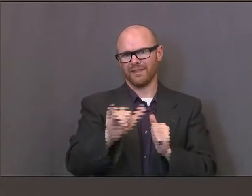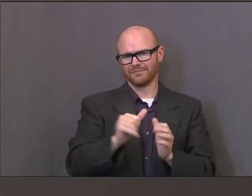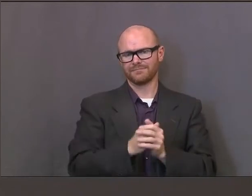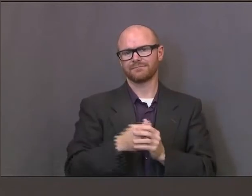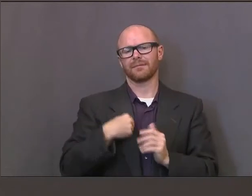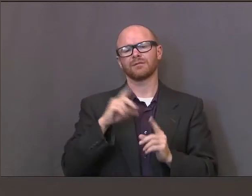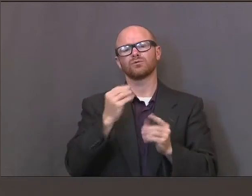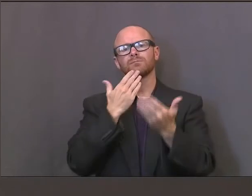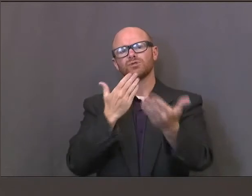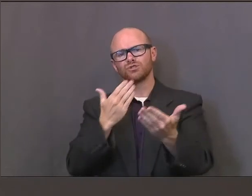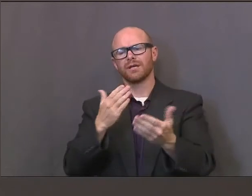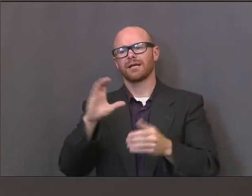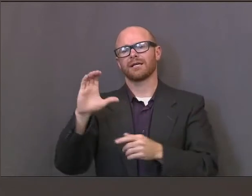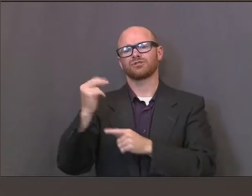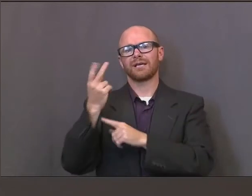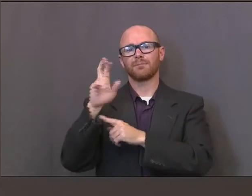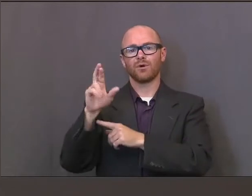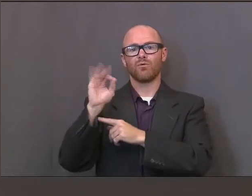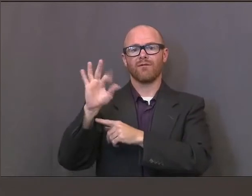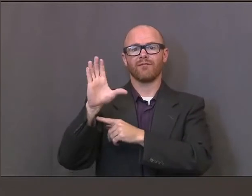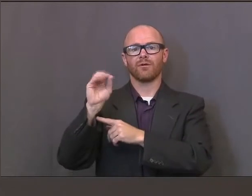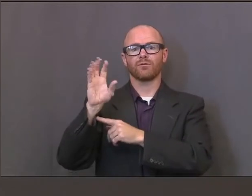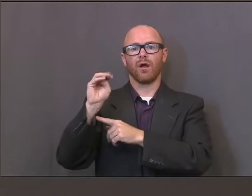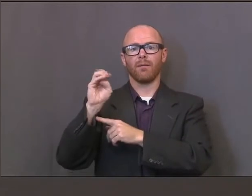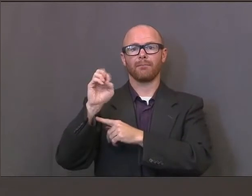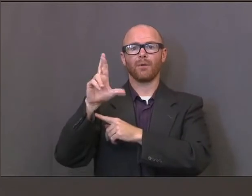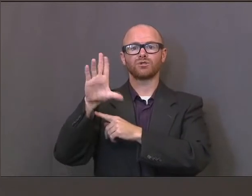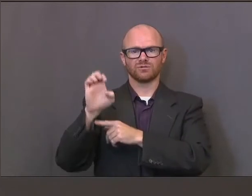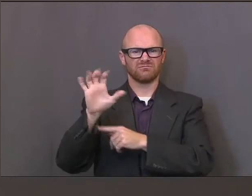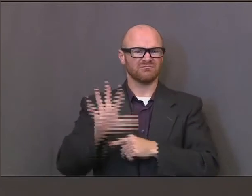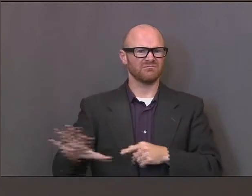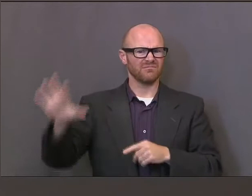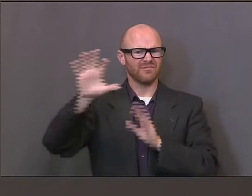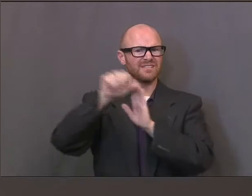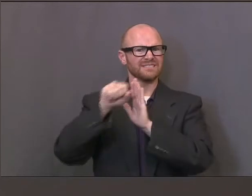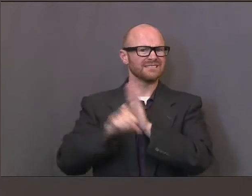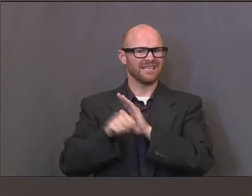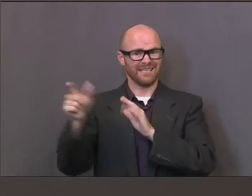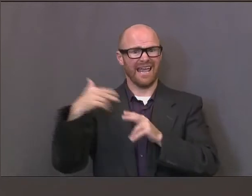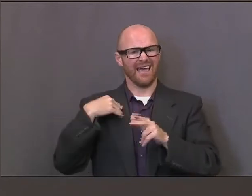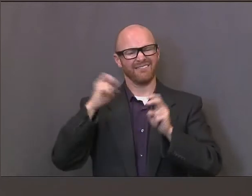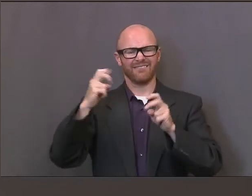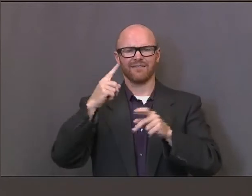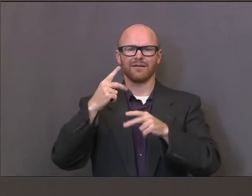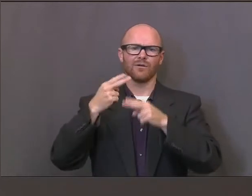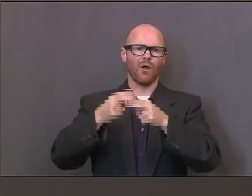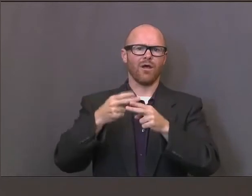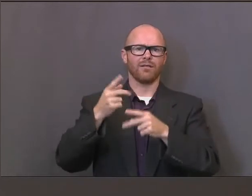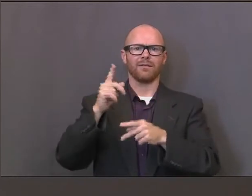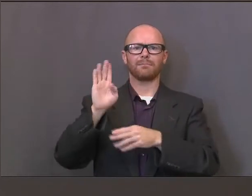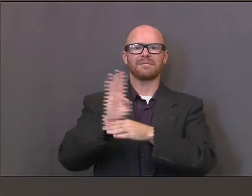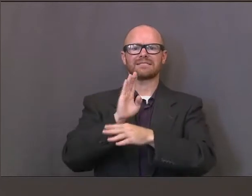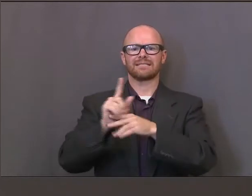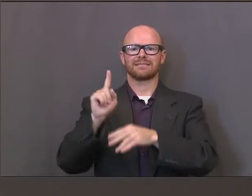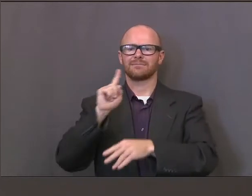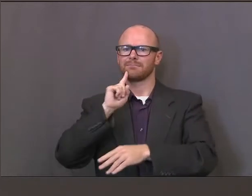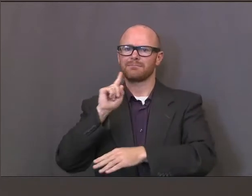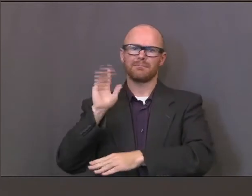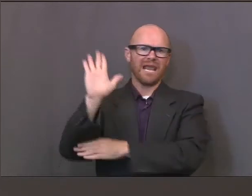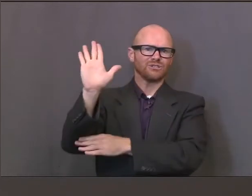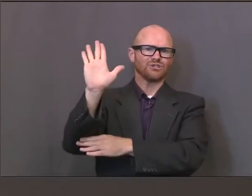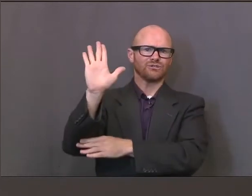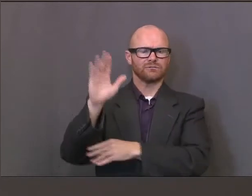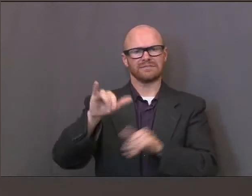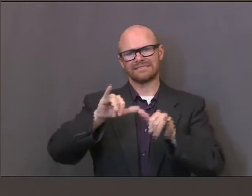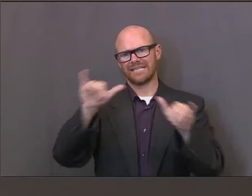the work of the chambers of commerce throughout the state, where they're having people take the pledge, meaning businesses, do what you can to stay